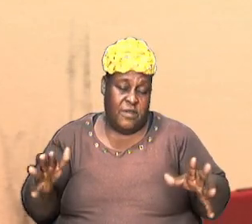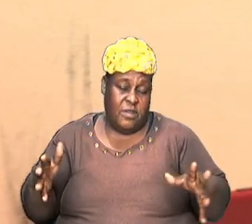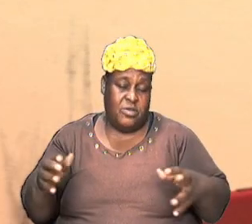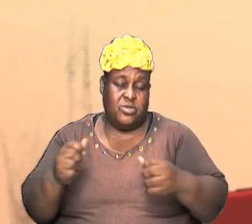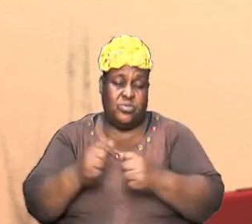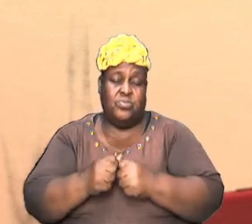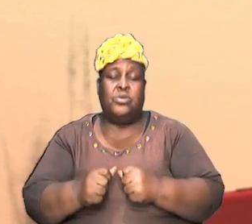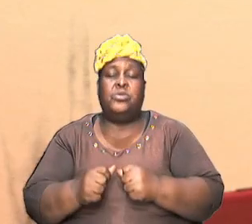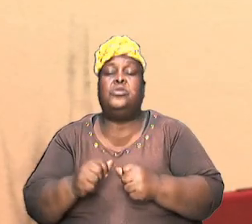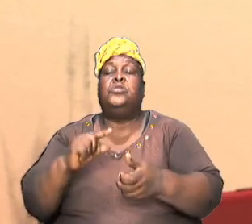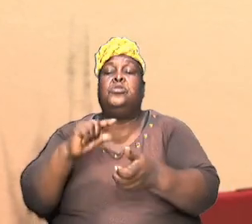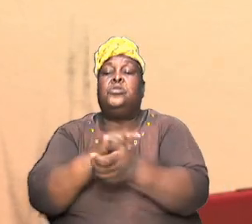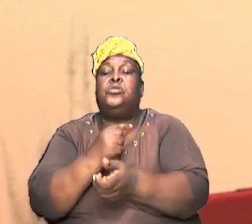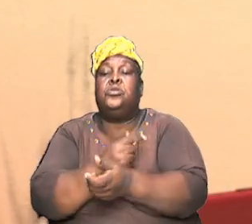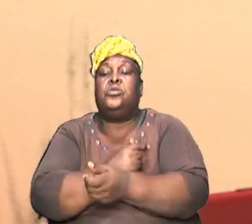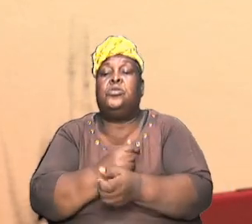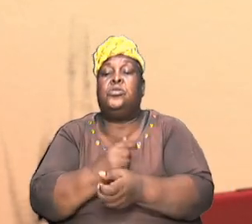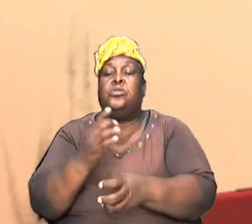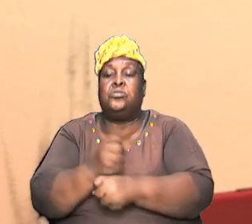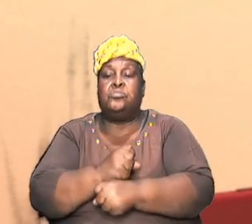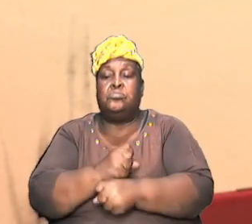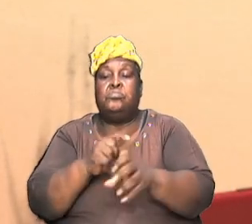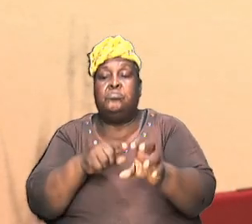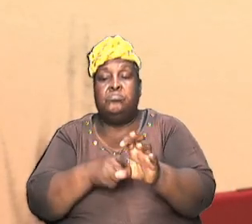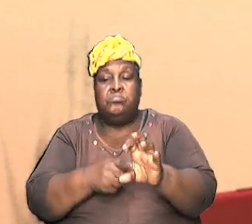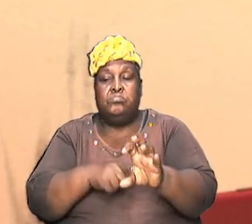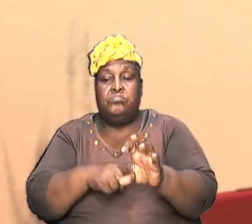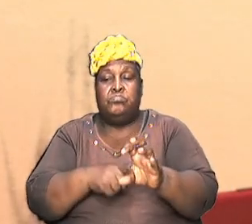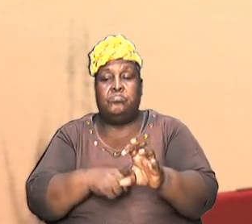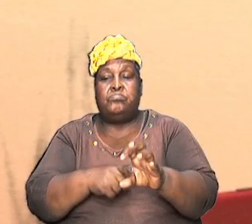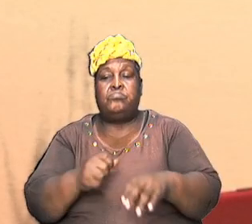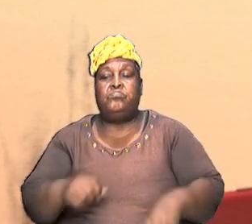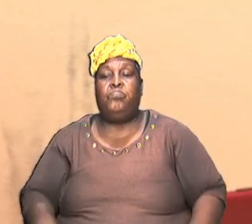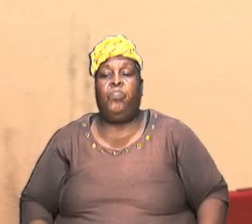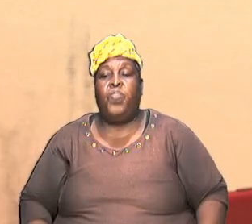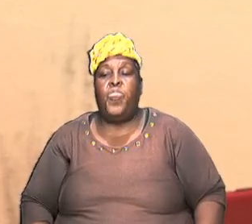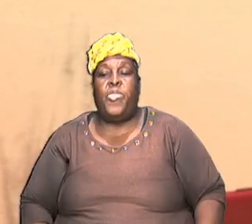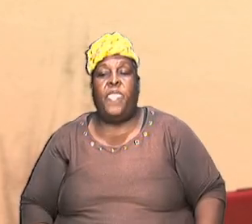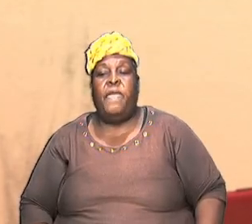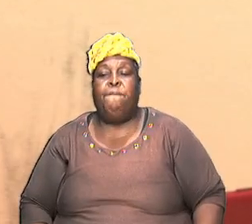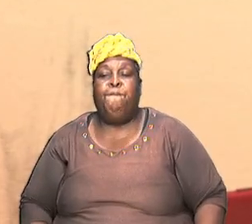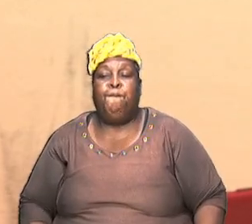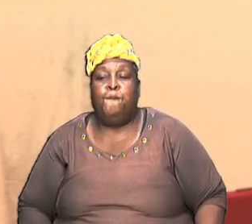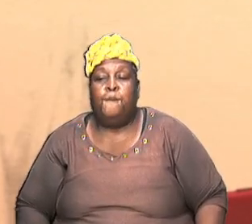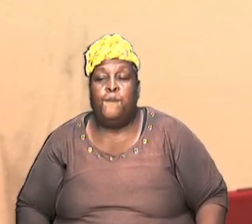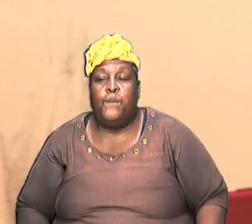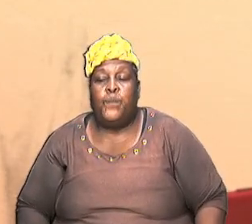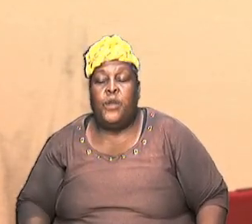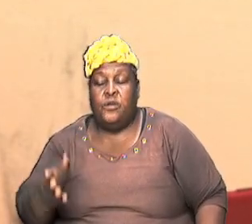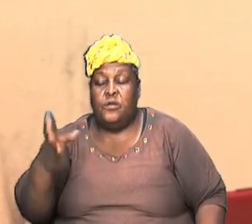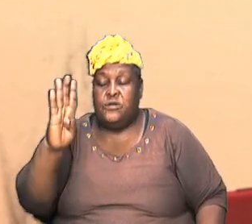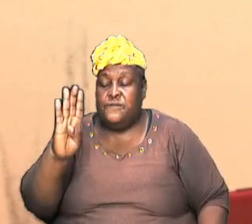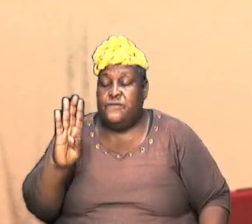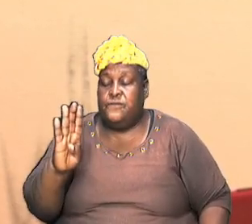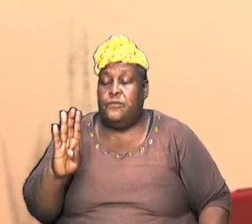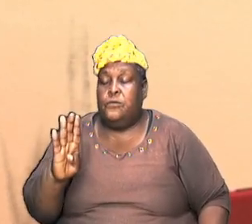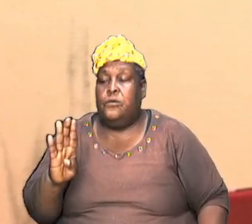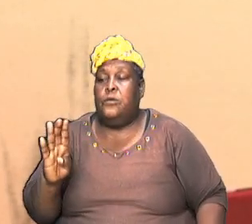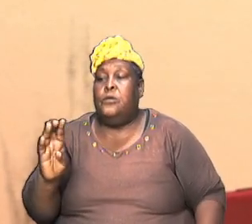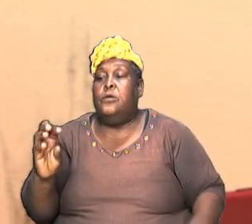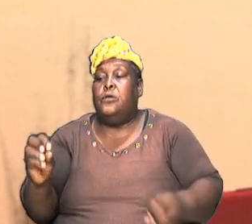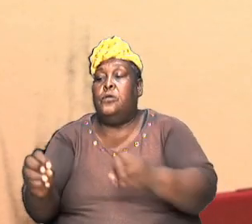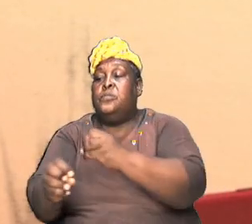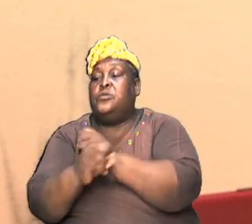I want us to take us back to the beginning in terms of the objective let's put that back on the screen those four objectives and